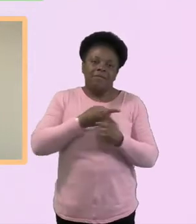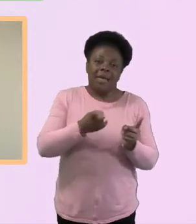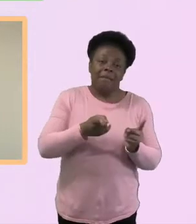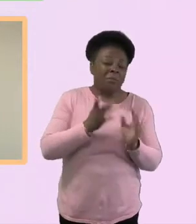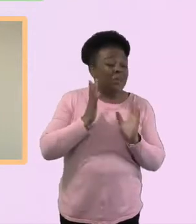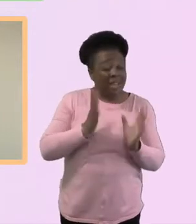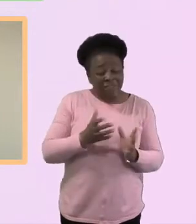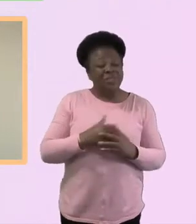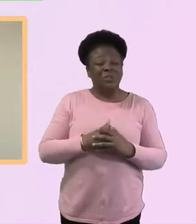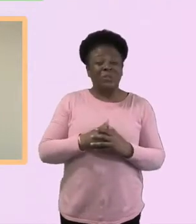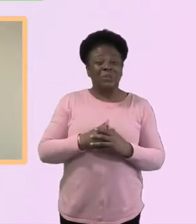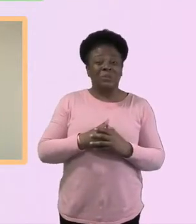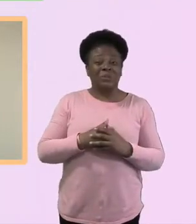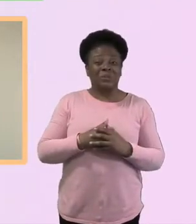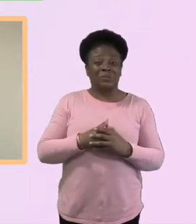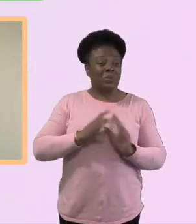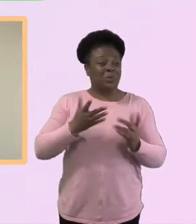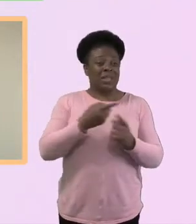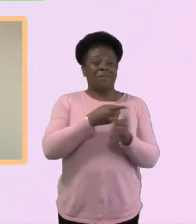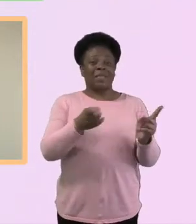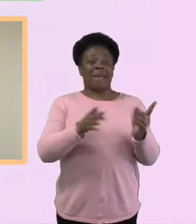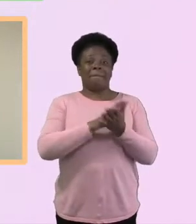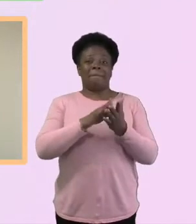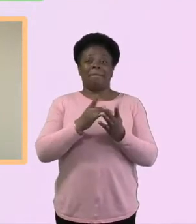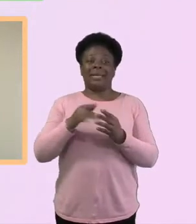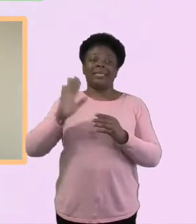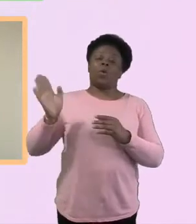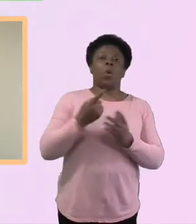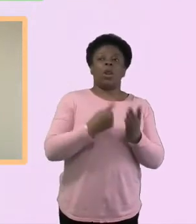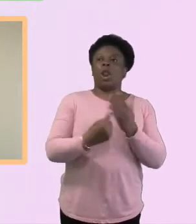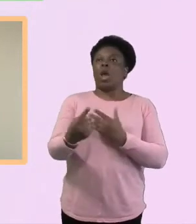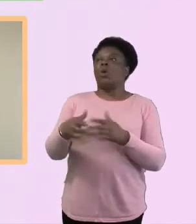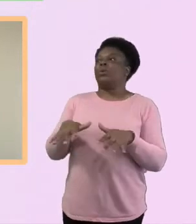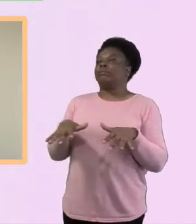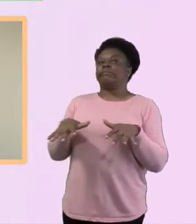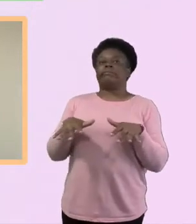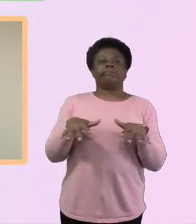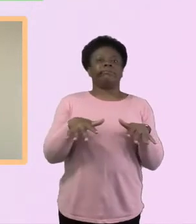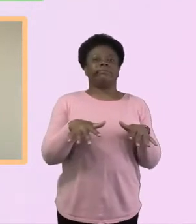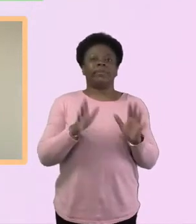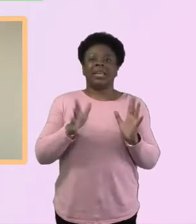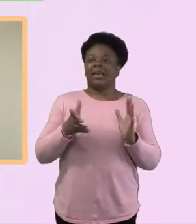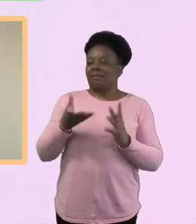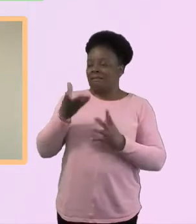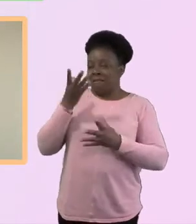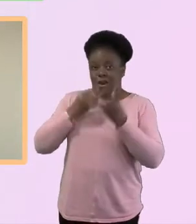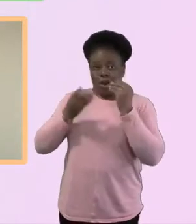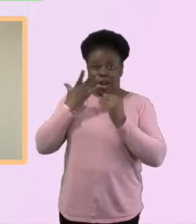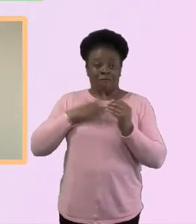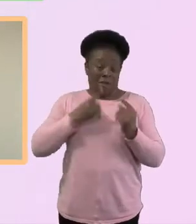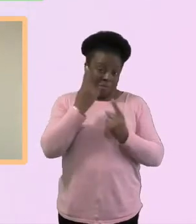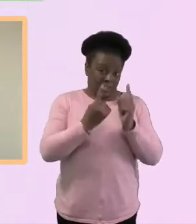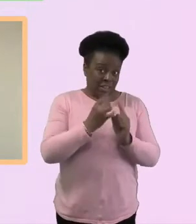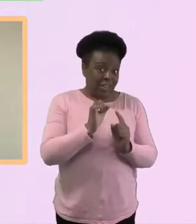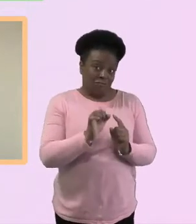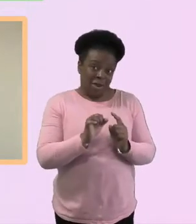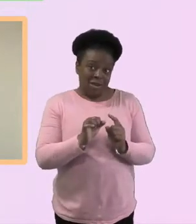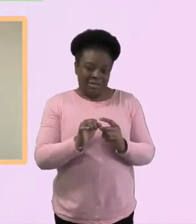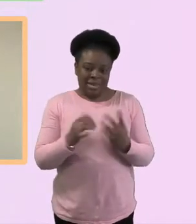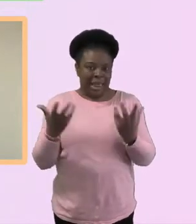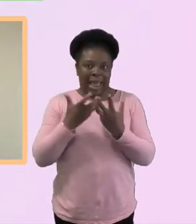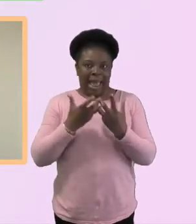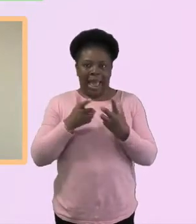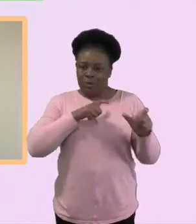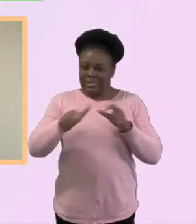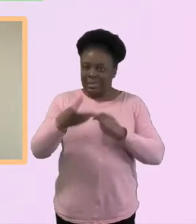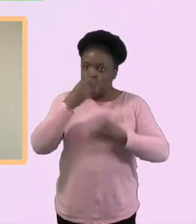no one's going to talk to us and we're not going to learn from anyone else. And I just wonder if, if you think people have